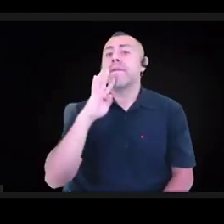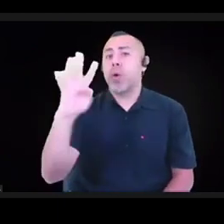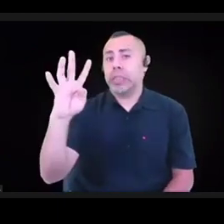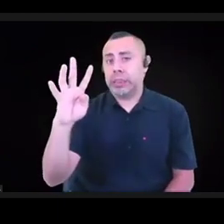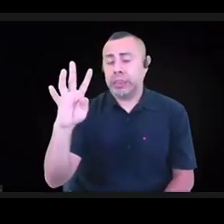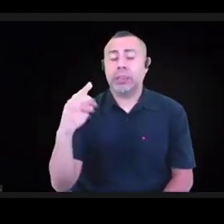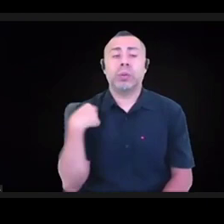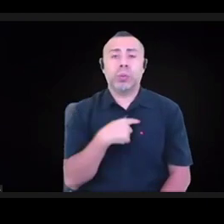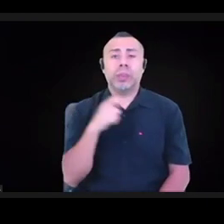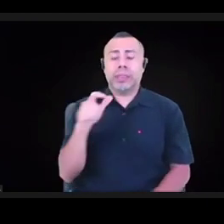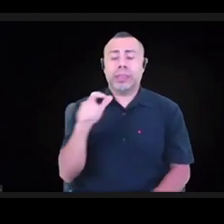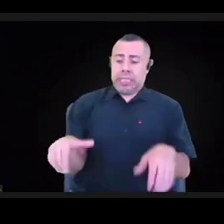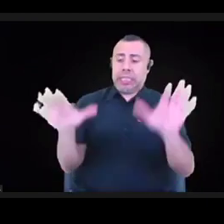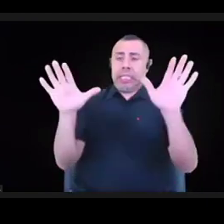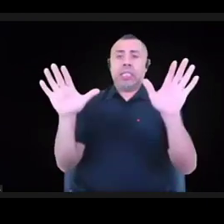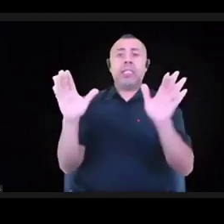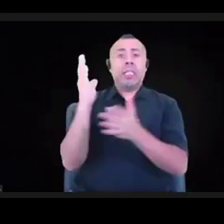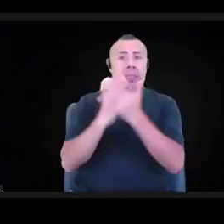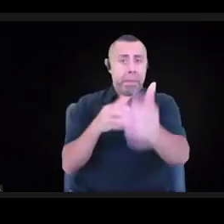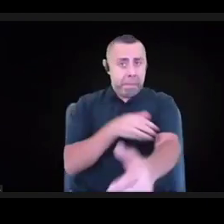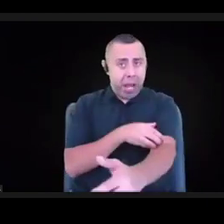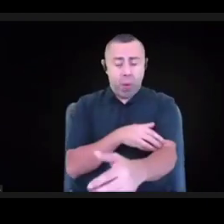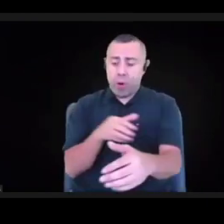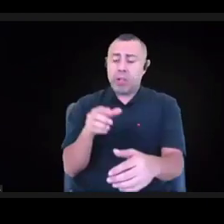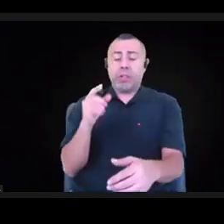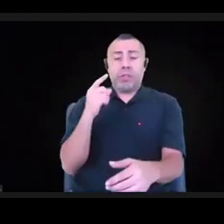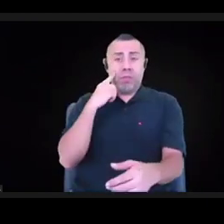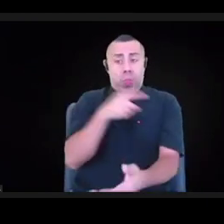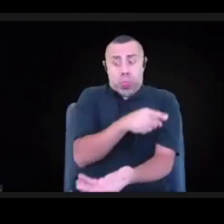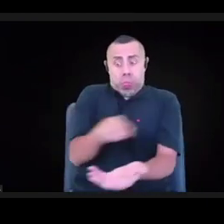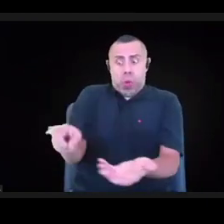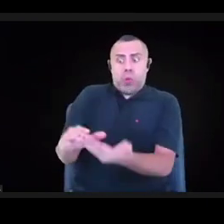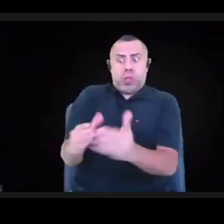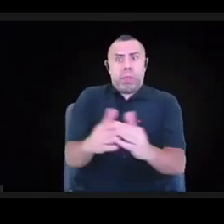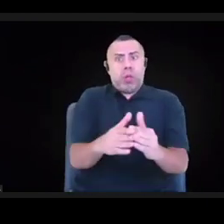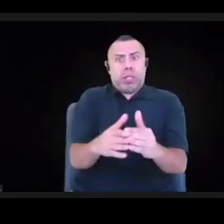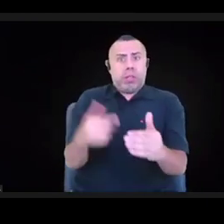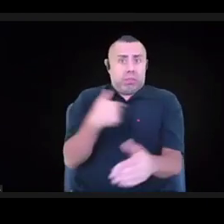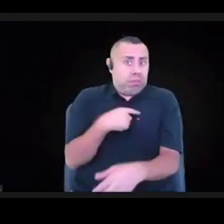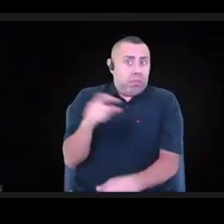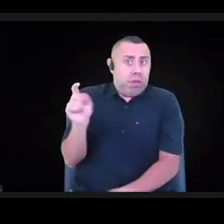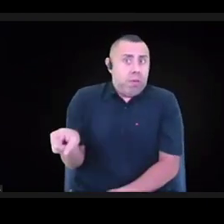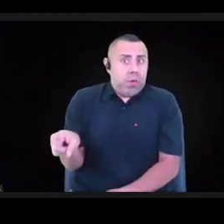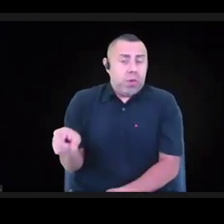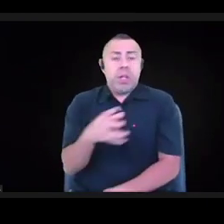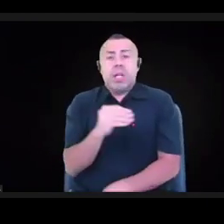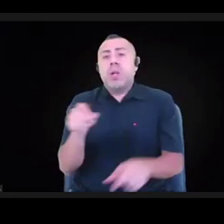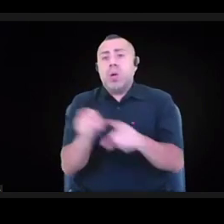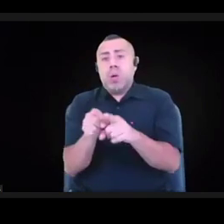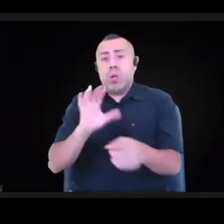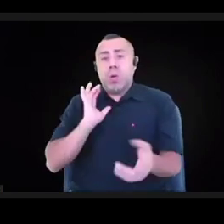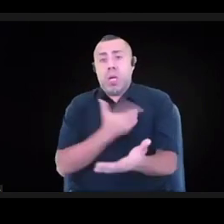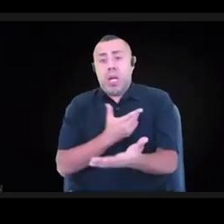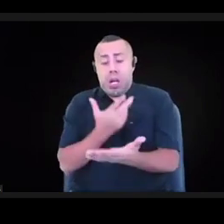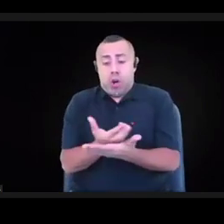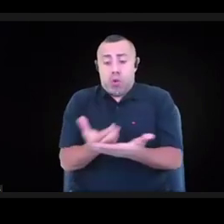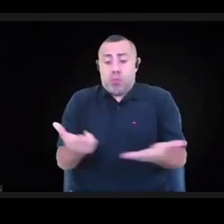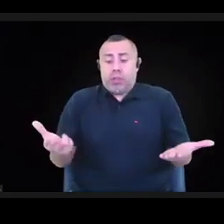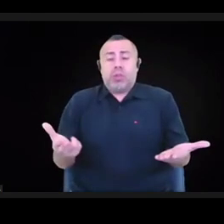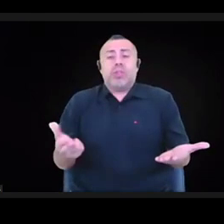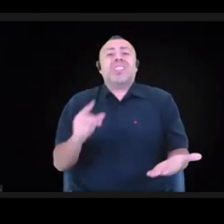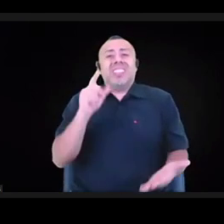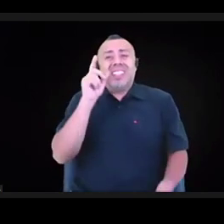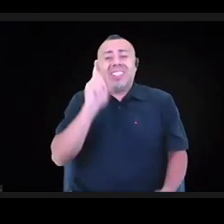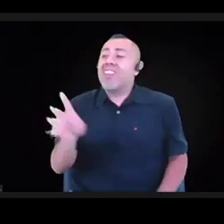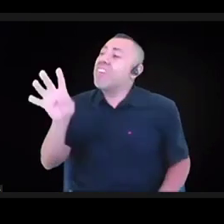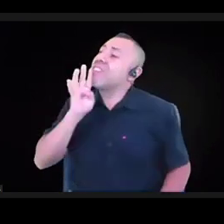to those communities. And we need to put our resources where our mouth is.